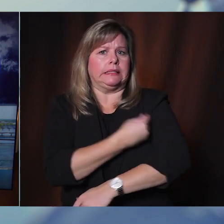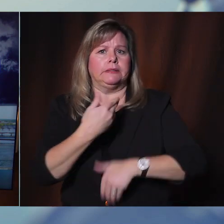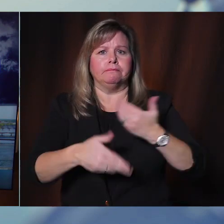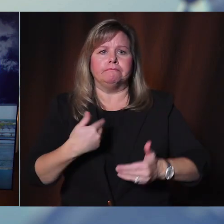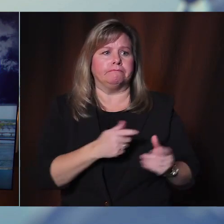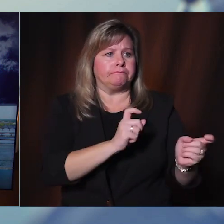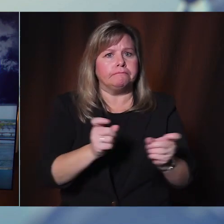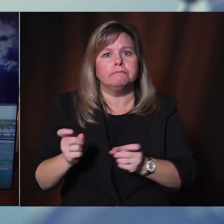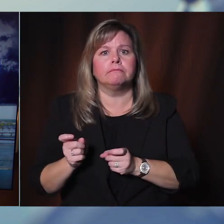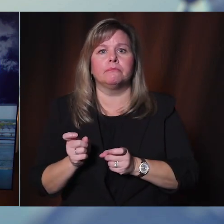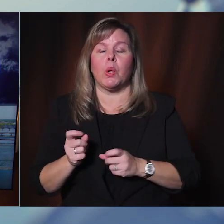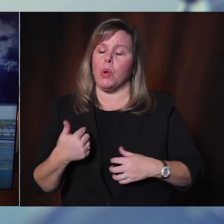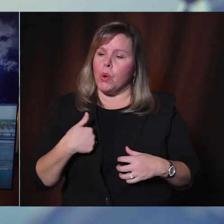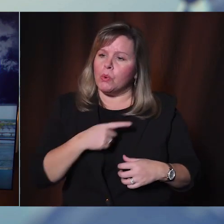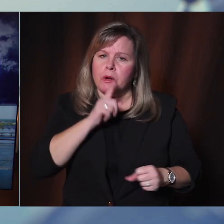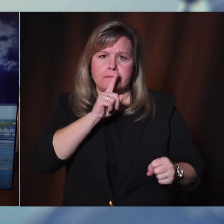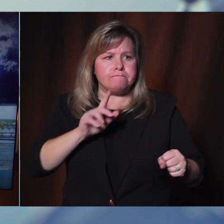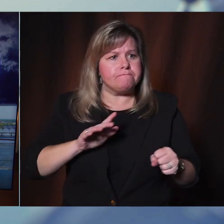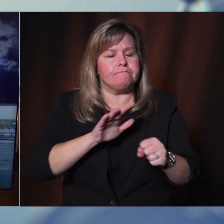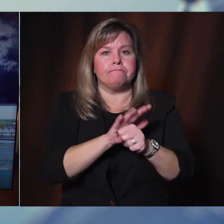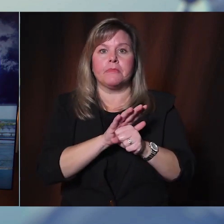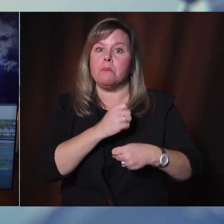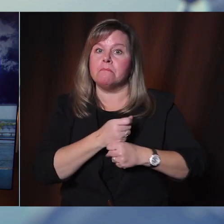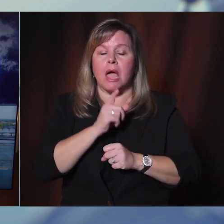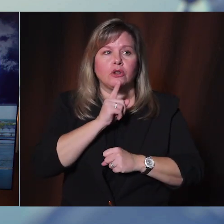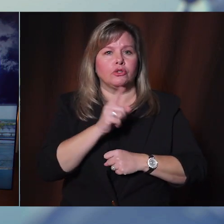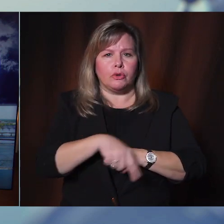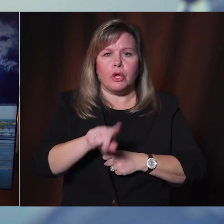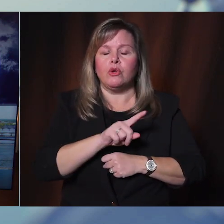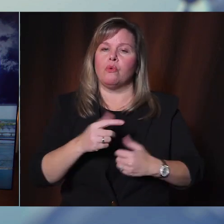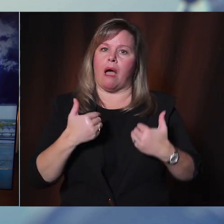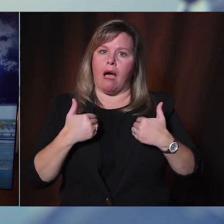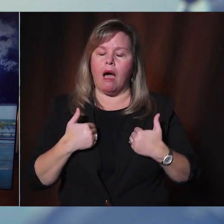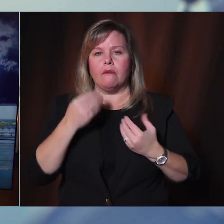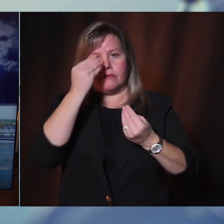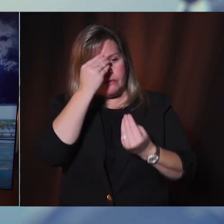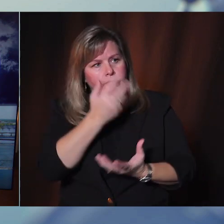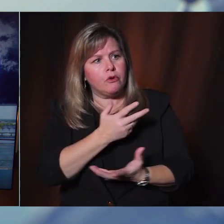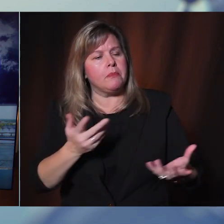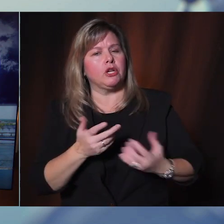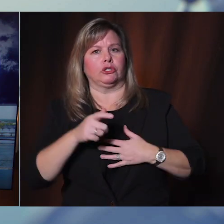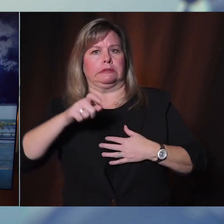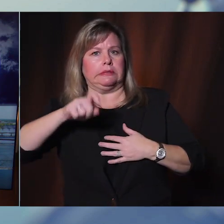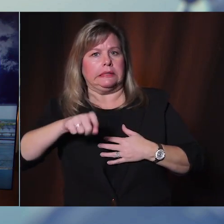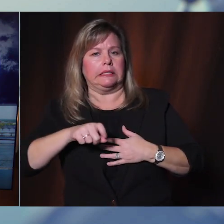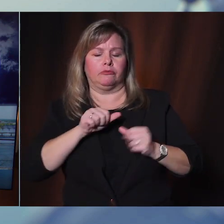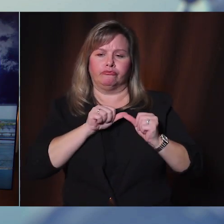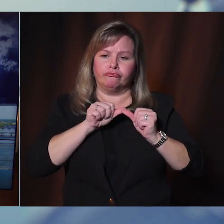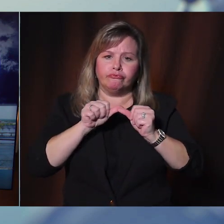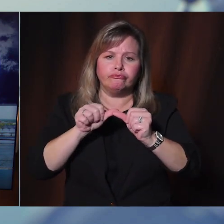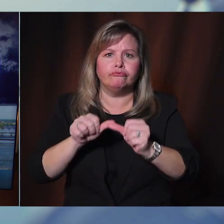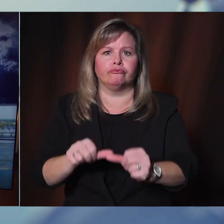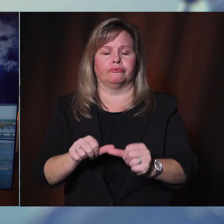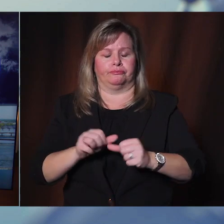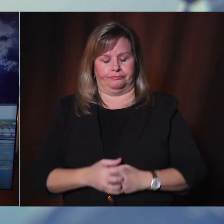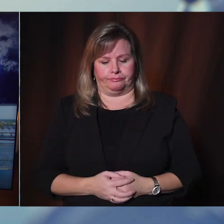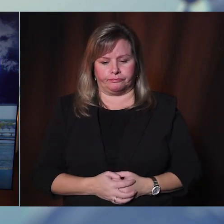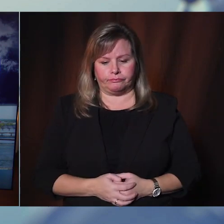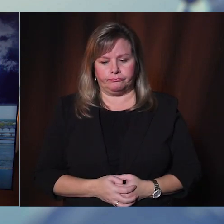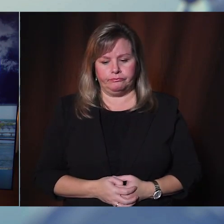We are absolutely committed to making sure that you have the information you need on an ongoing basis.